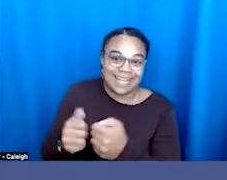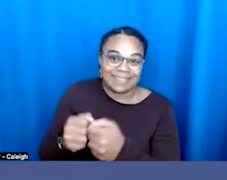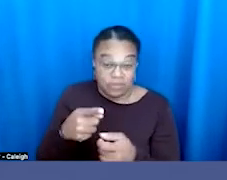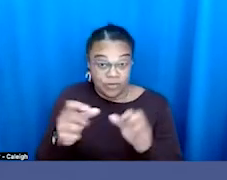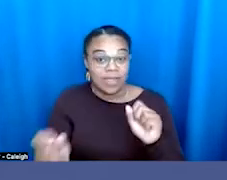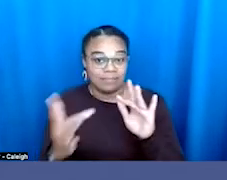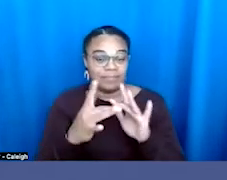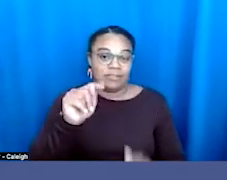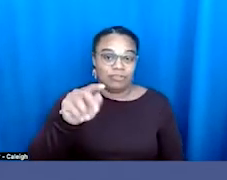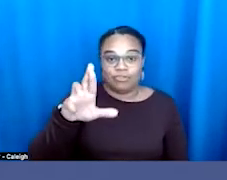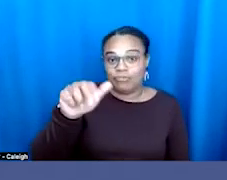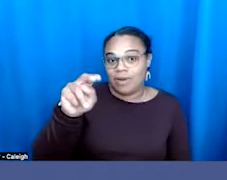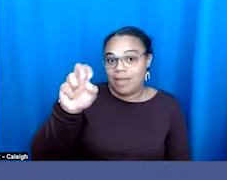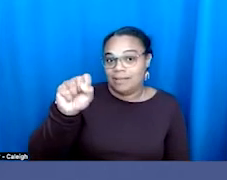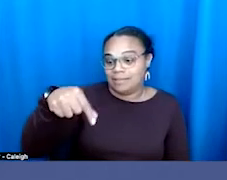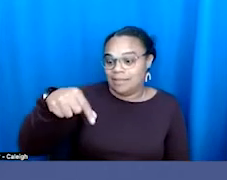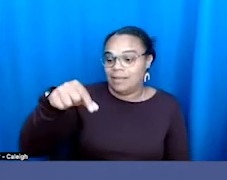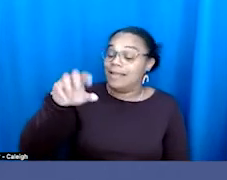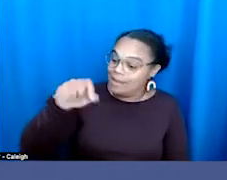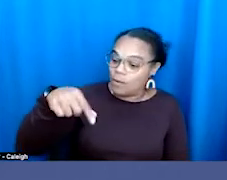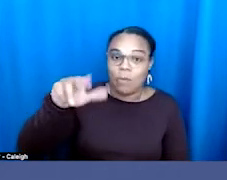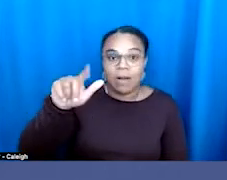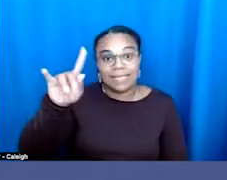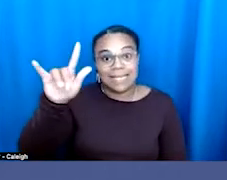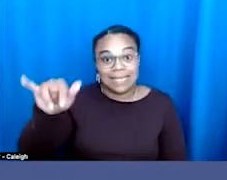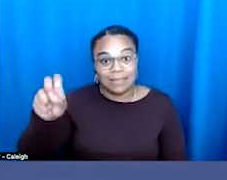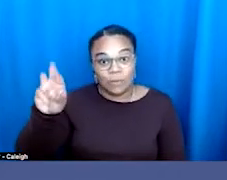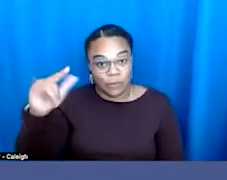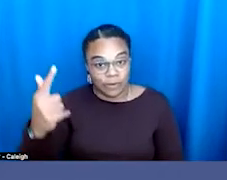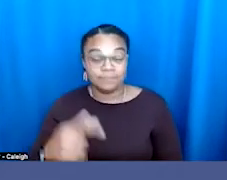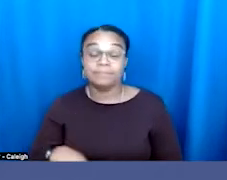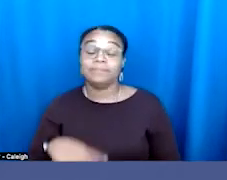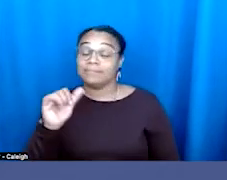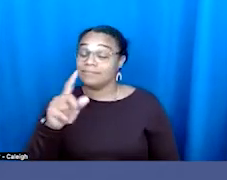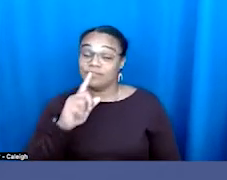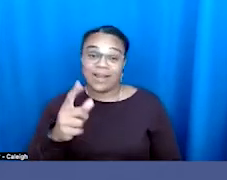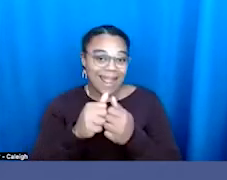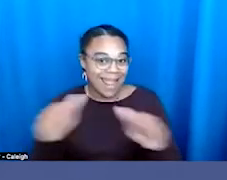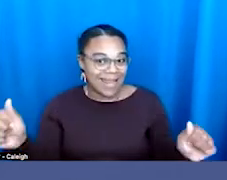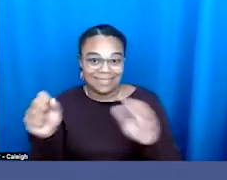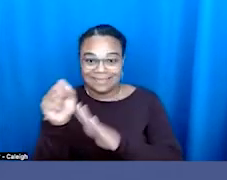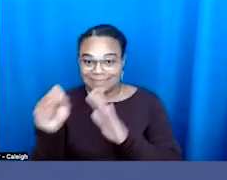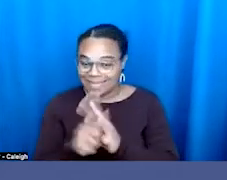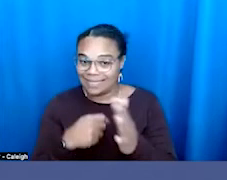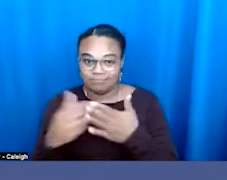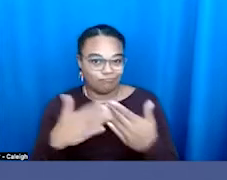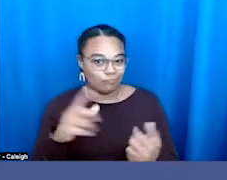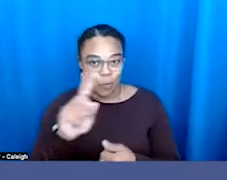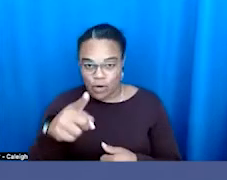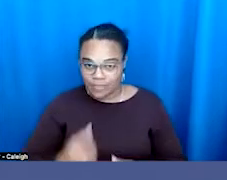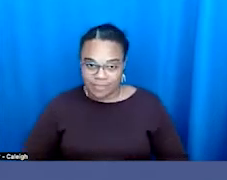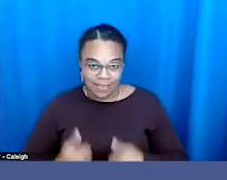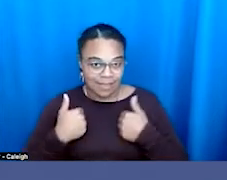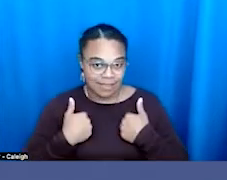transequality.org. And, you know, this goes for anywhere in the country you live, whether you're a